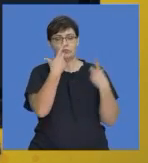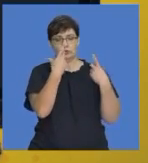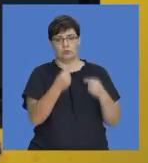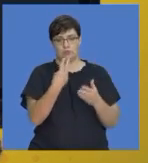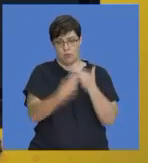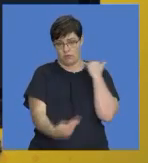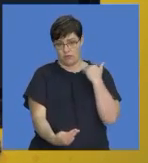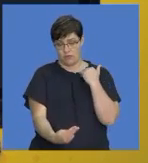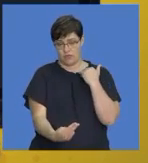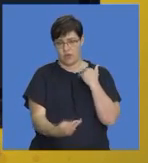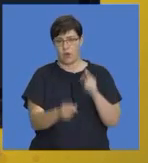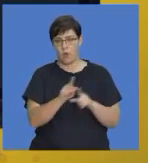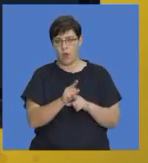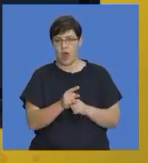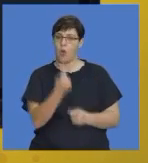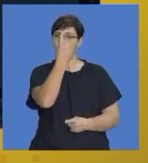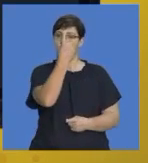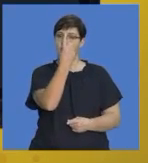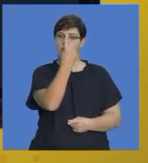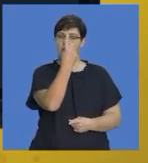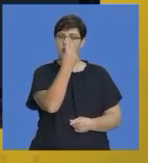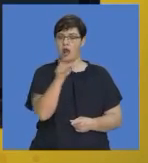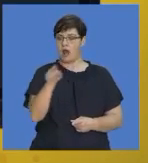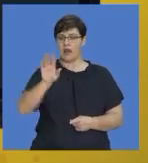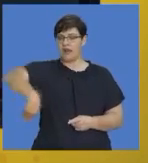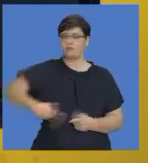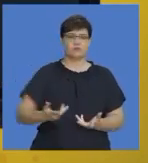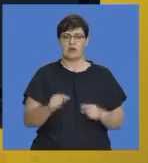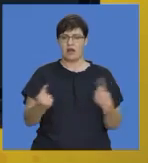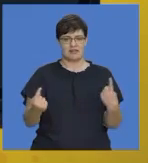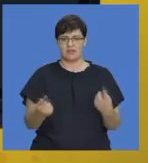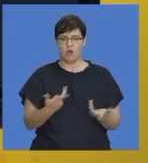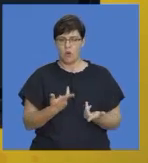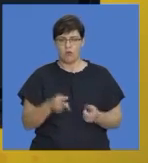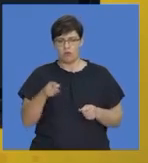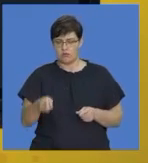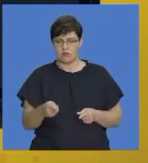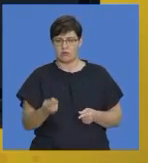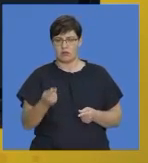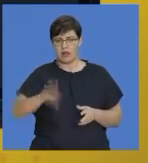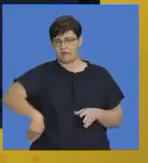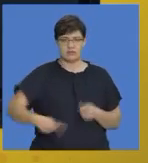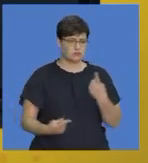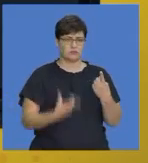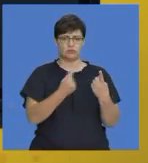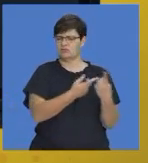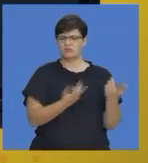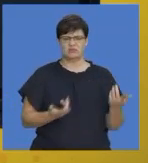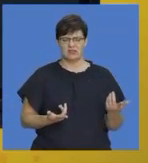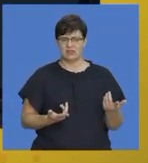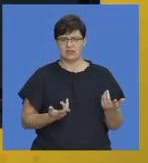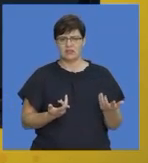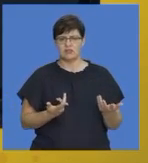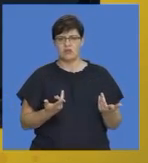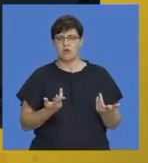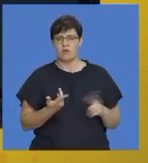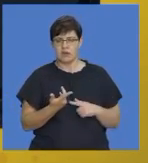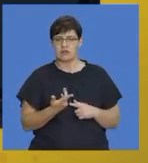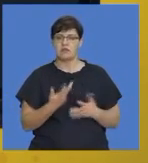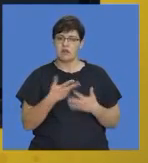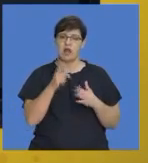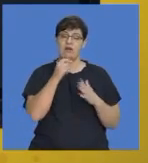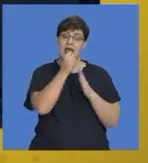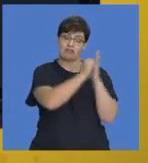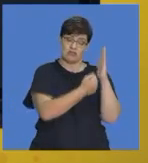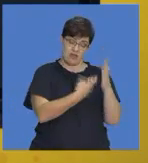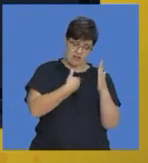be done as they can't be done without the other. Or, your question paper may give you the agenda and ask you to write the minutes of